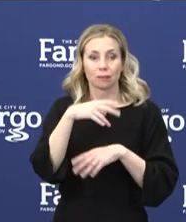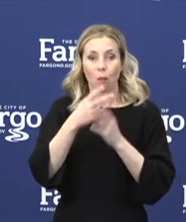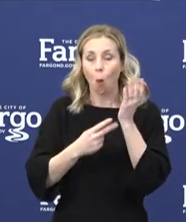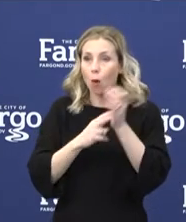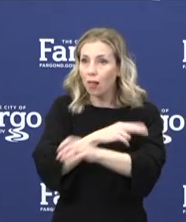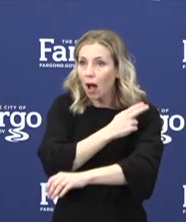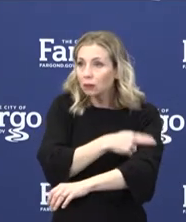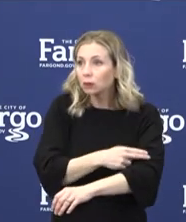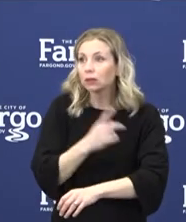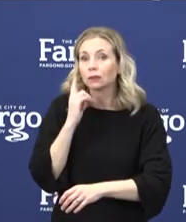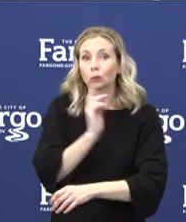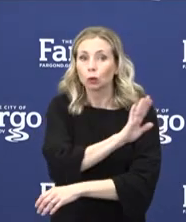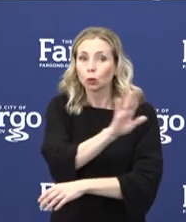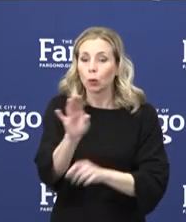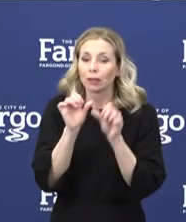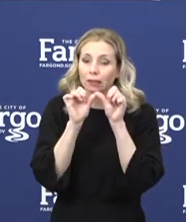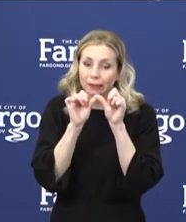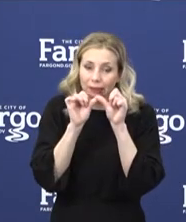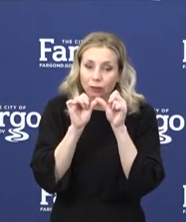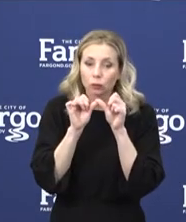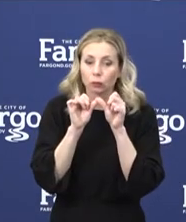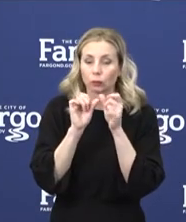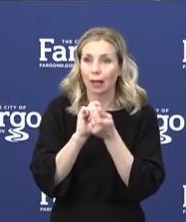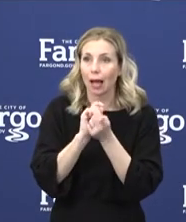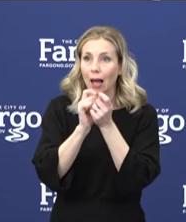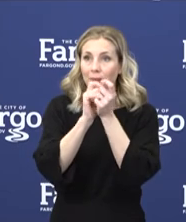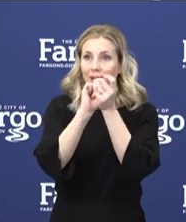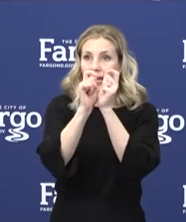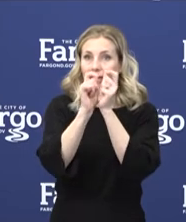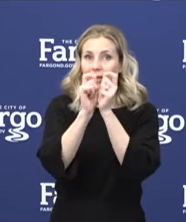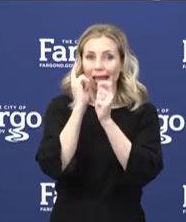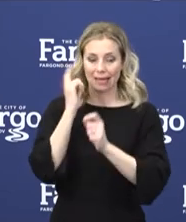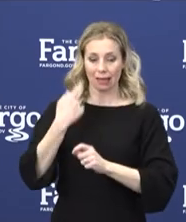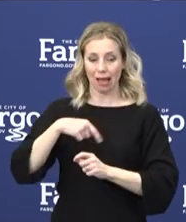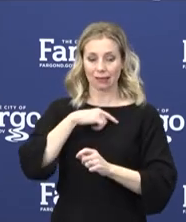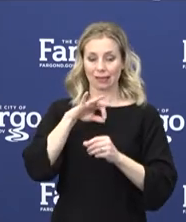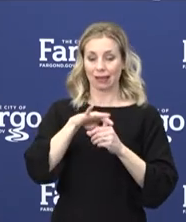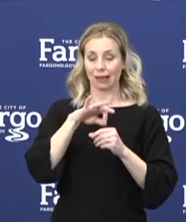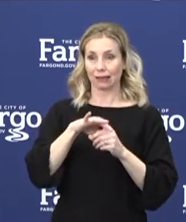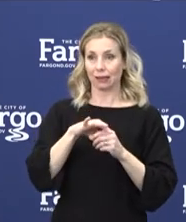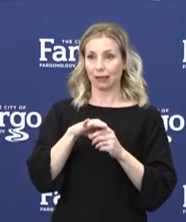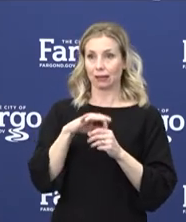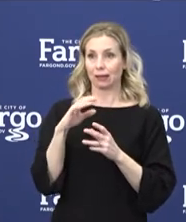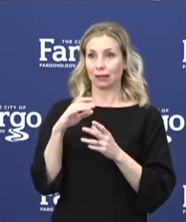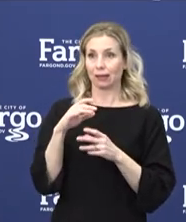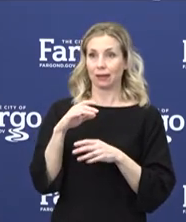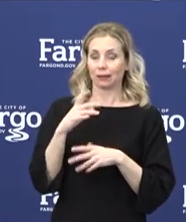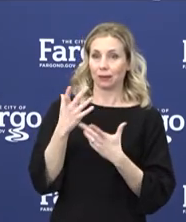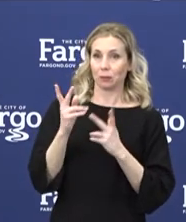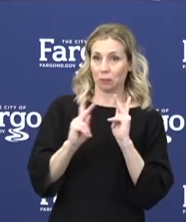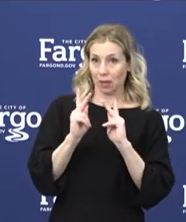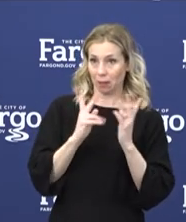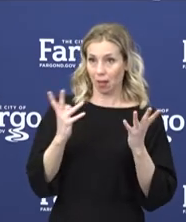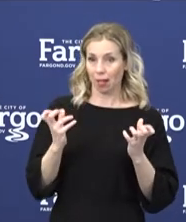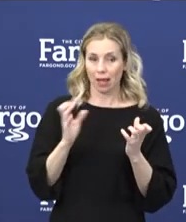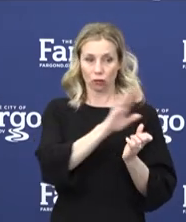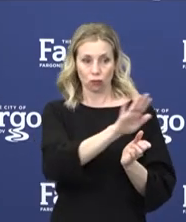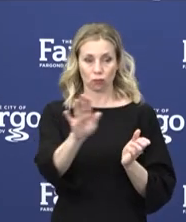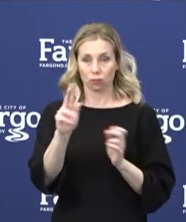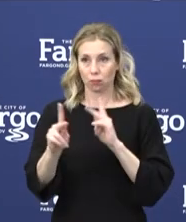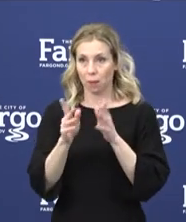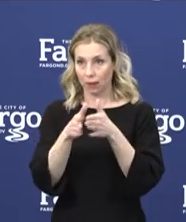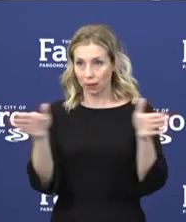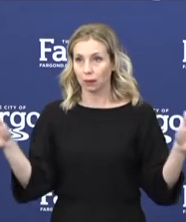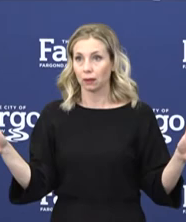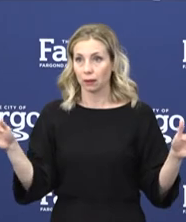continued updating of us as elected officials and to the public and for the job that you're doing. Your